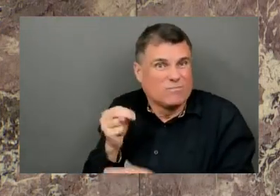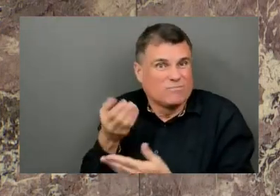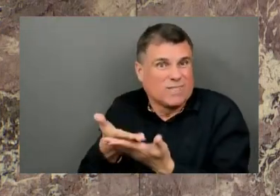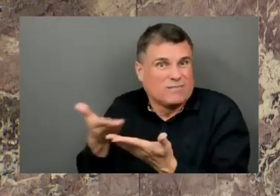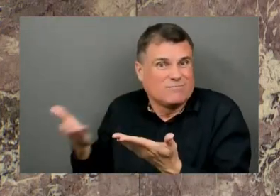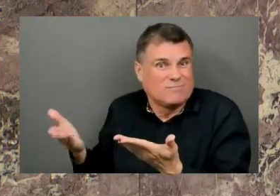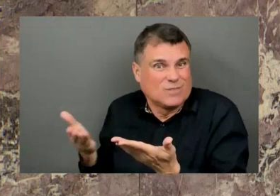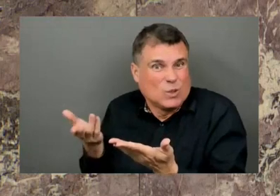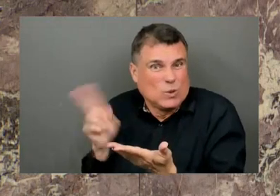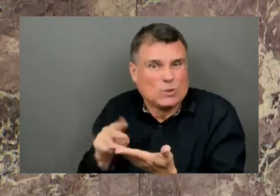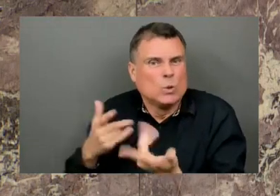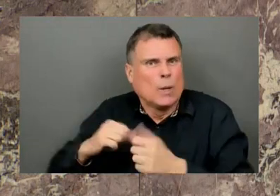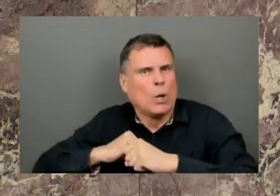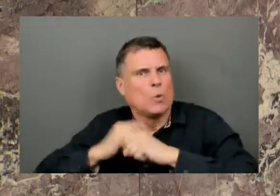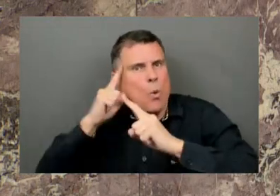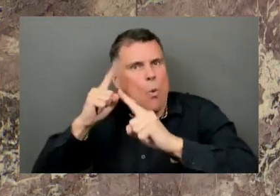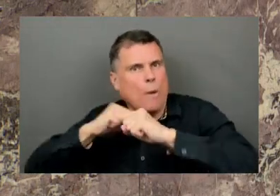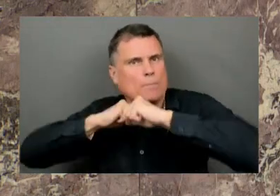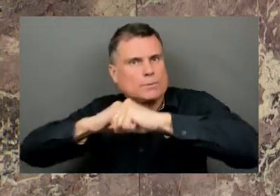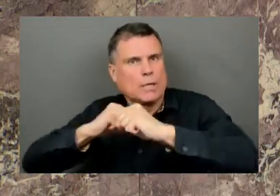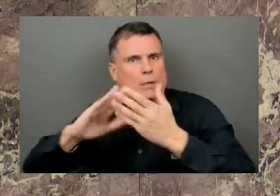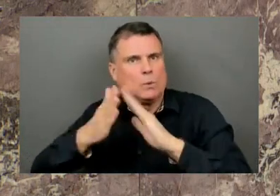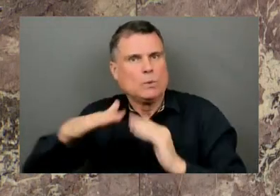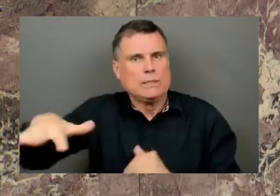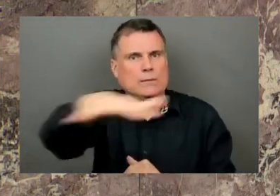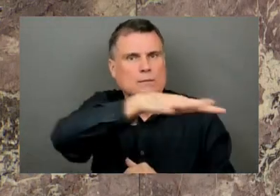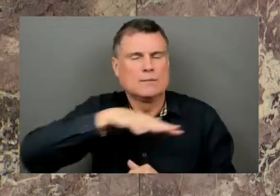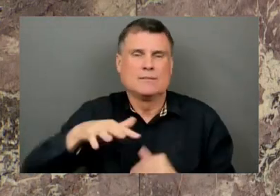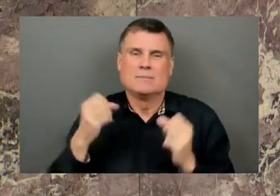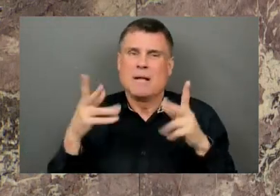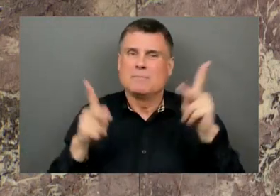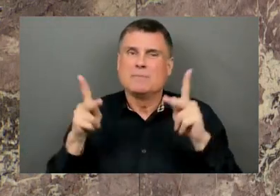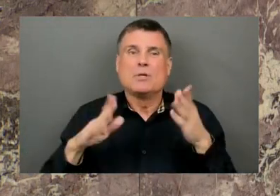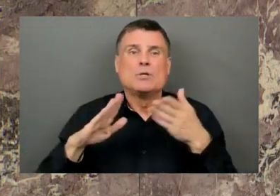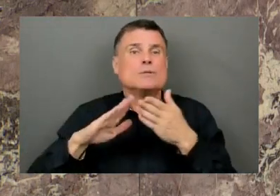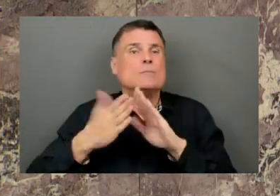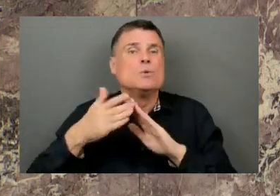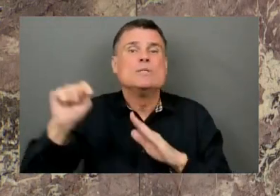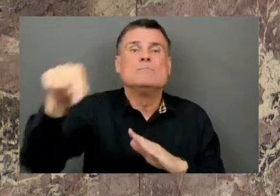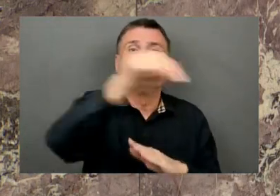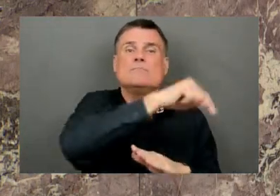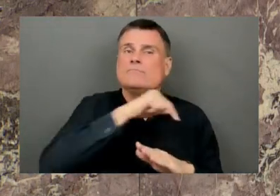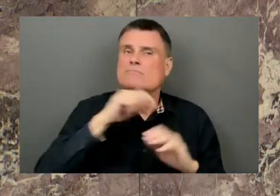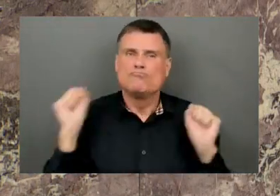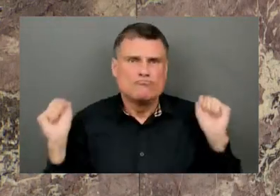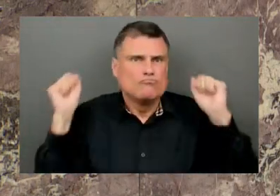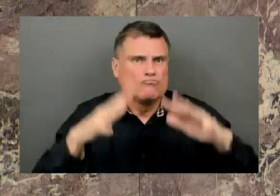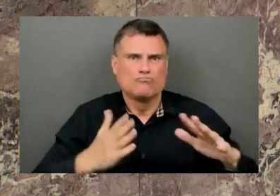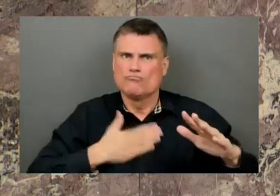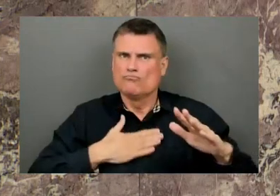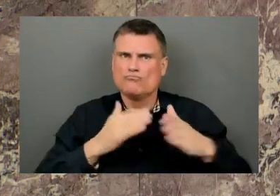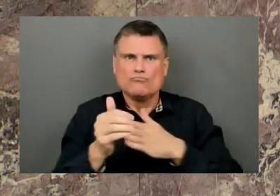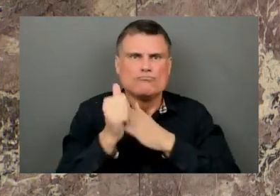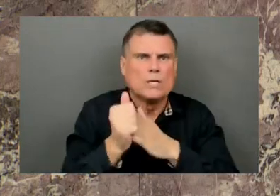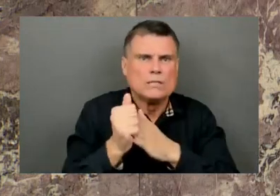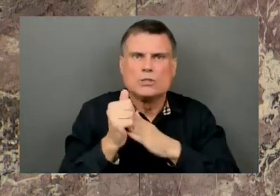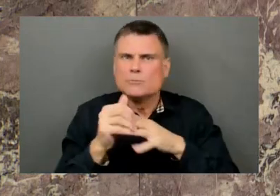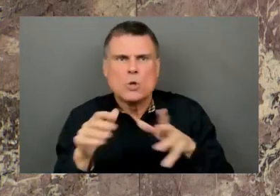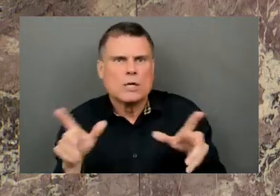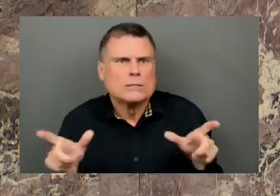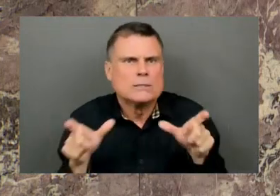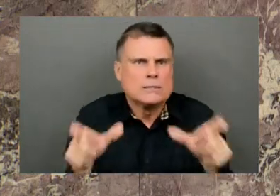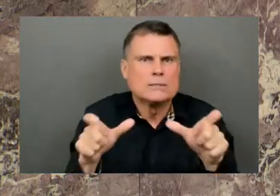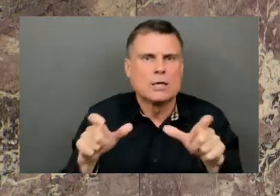Countless other community members also took the task of protecting their community, including Carl Bischoff, who was instrumental